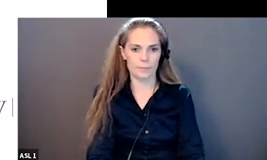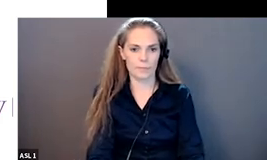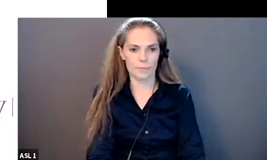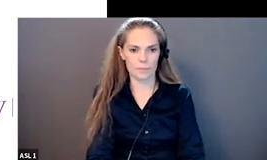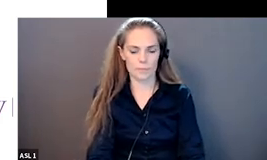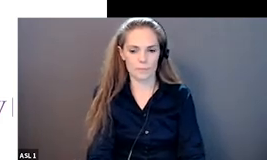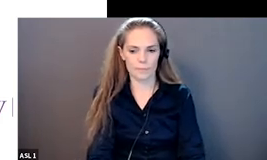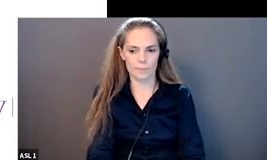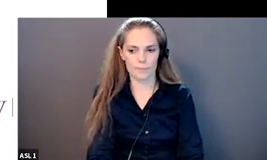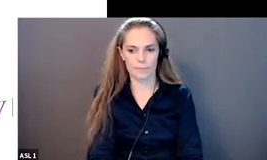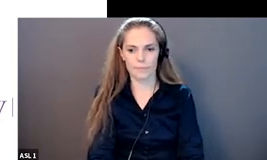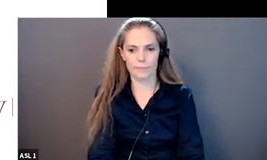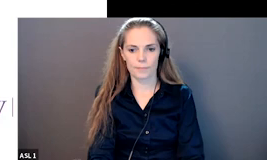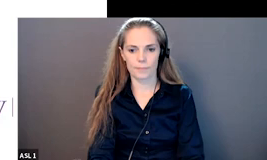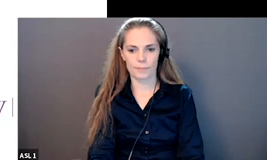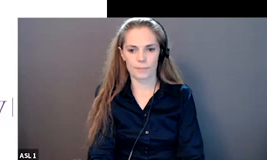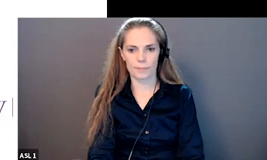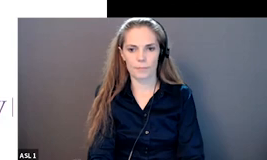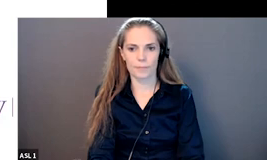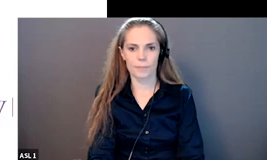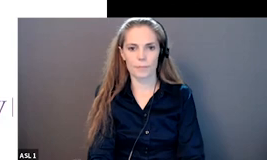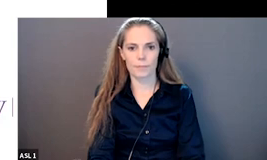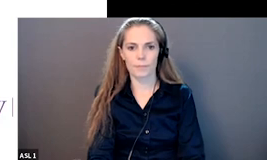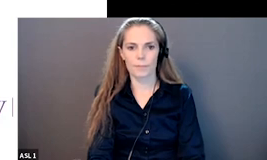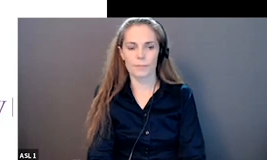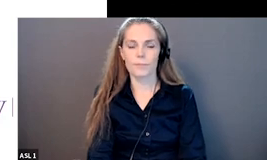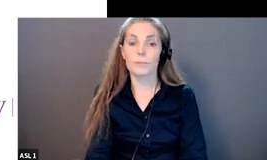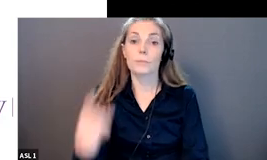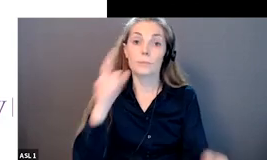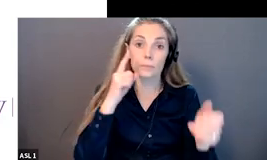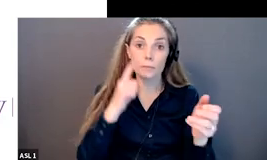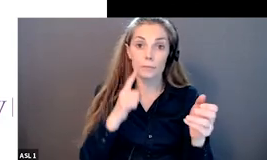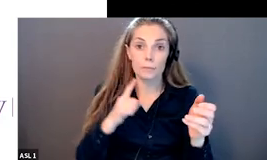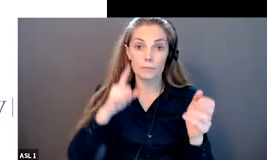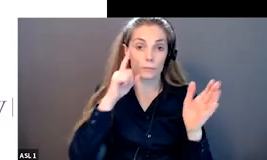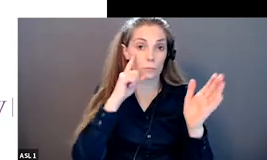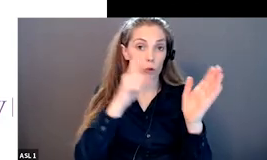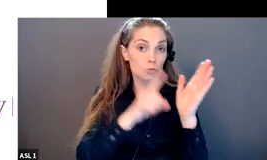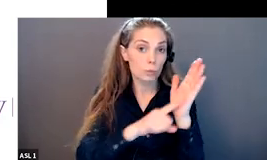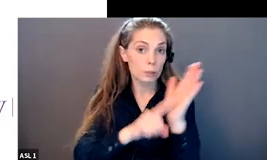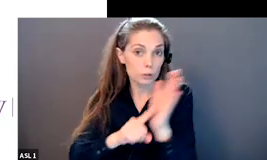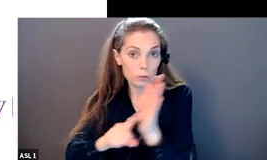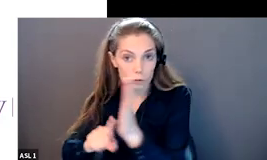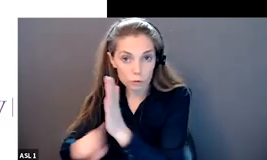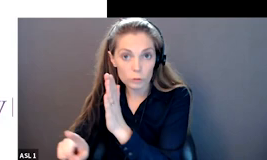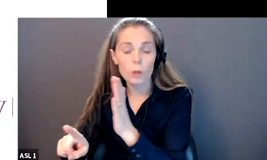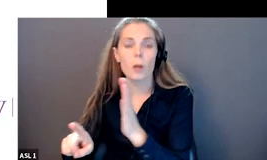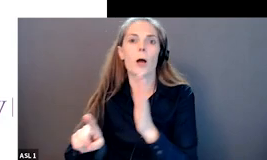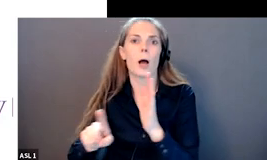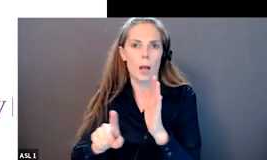so um in all the research that was done one thing um stood especially out